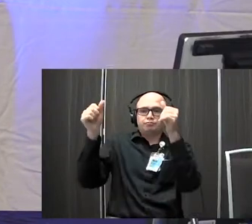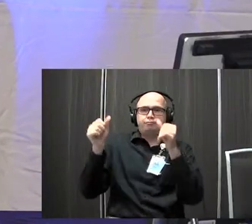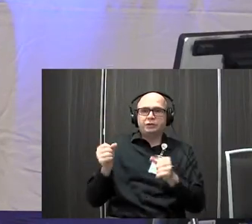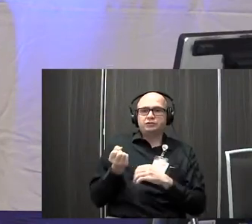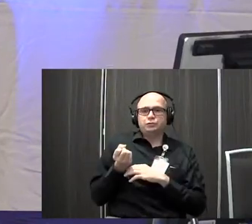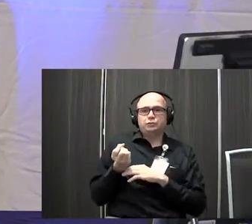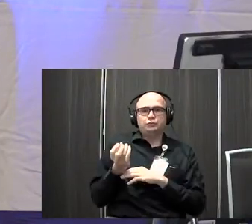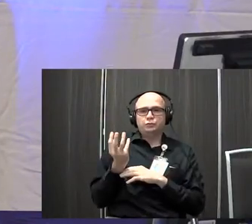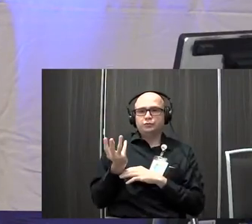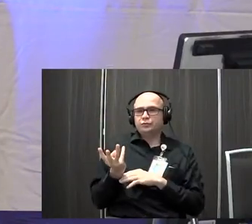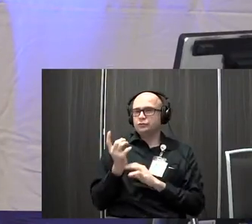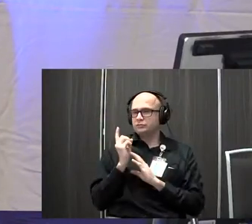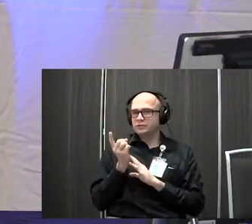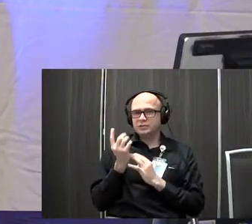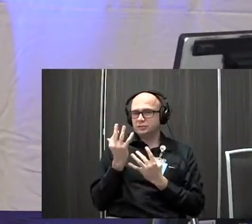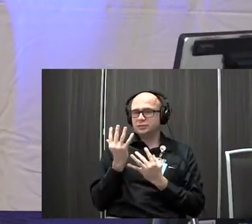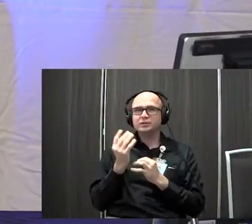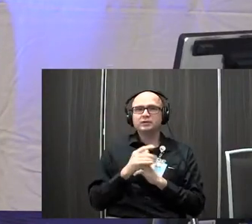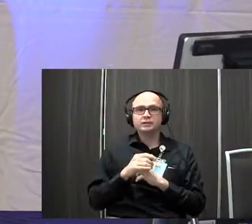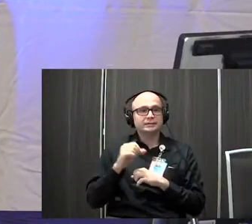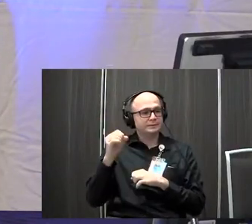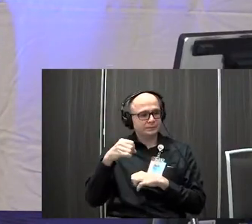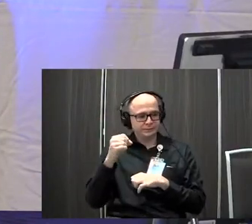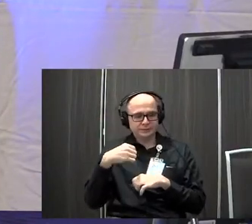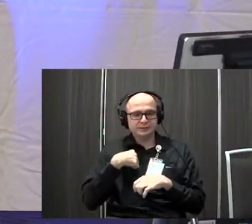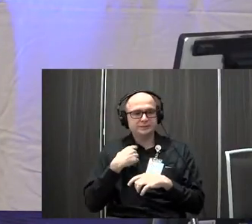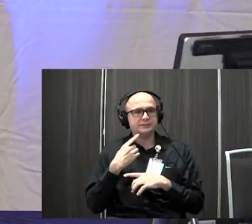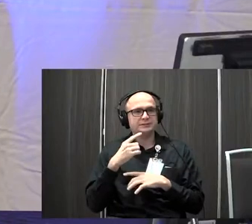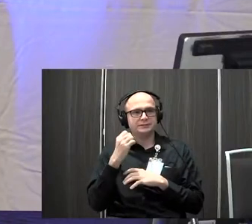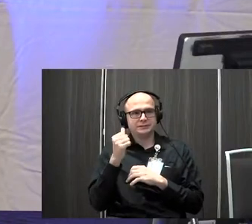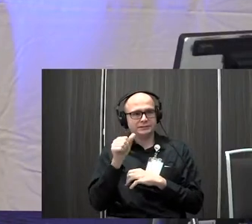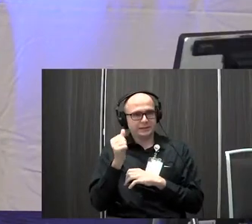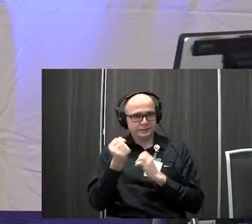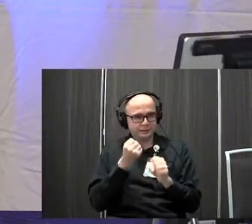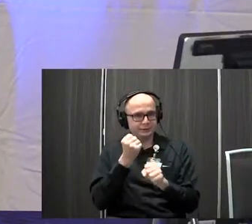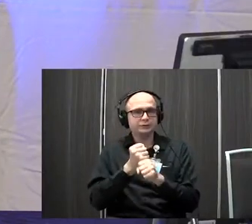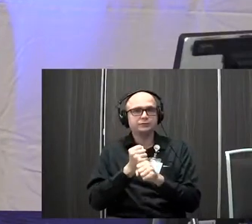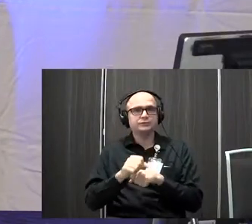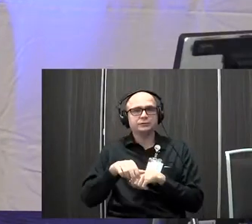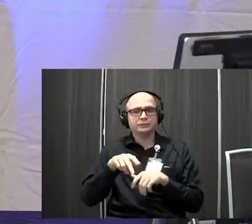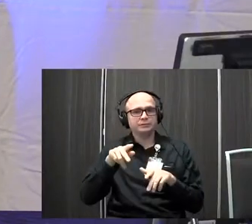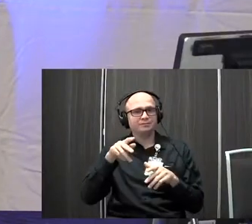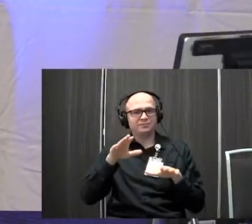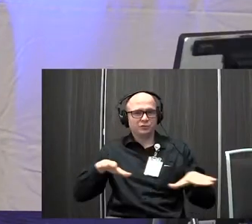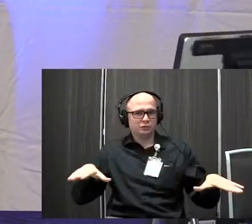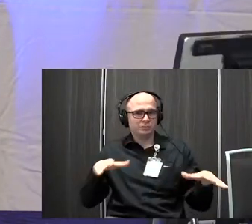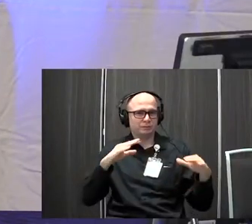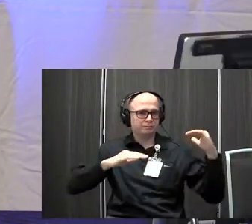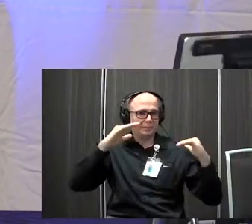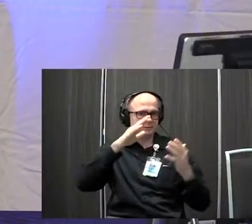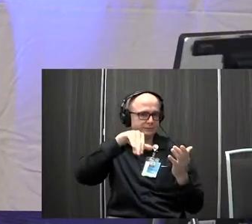more seconds. But yes, I've been working with BLM for about 10 years now in the Pediatric Balance Center. It's such a pleasure